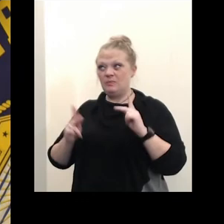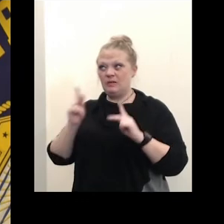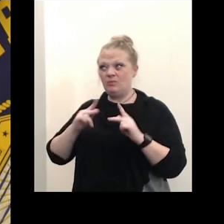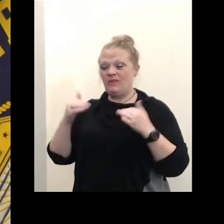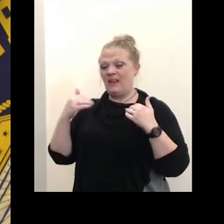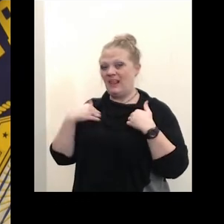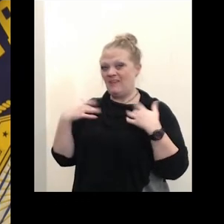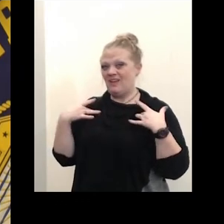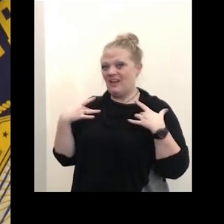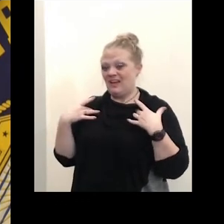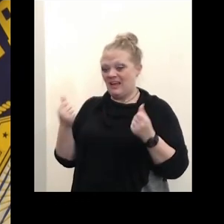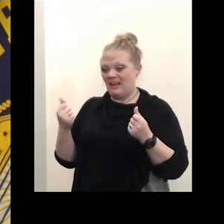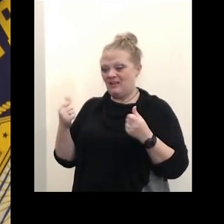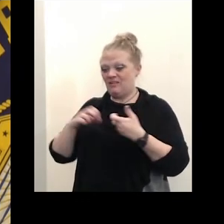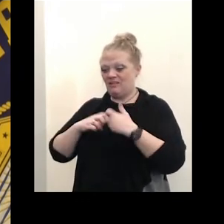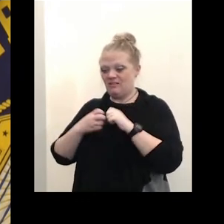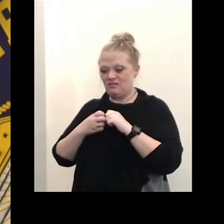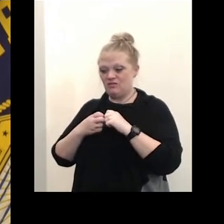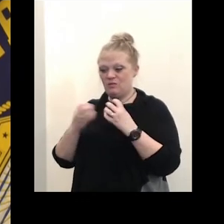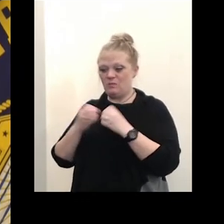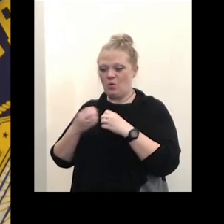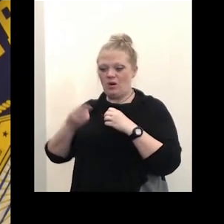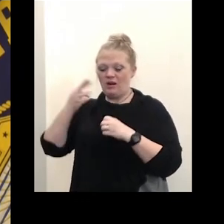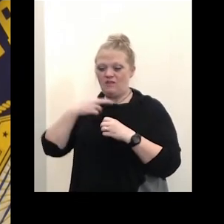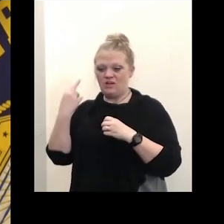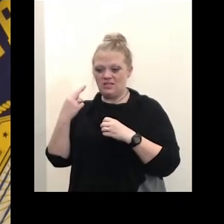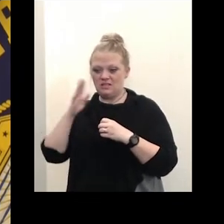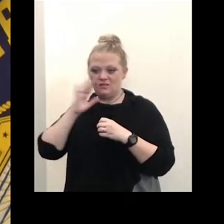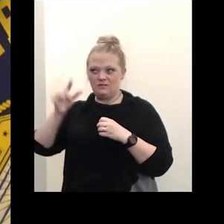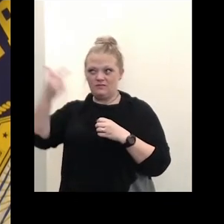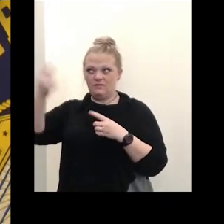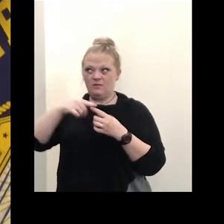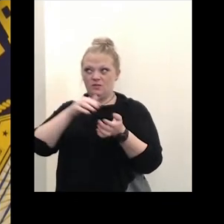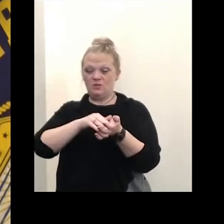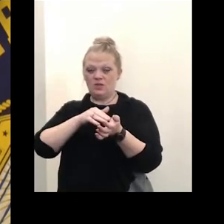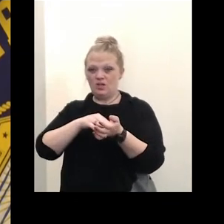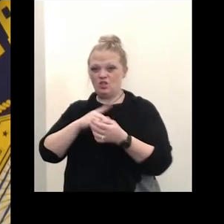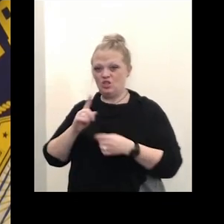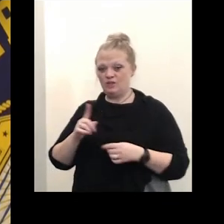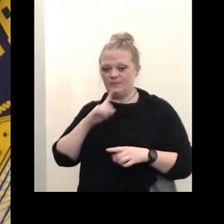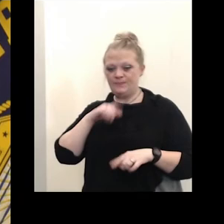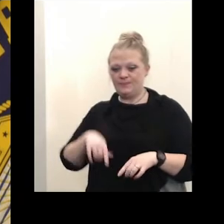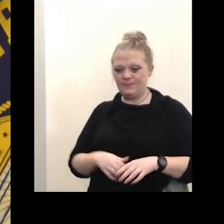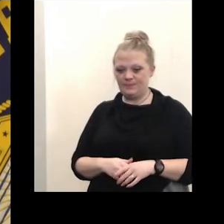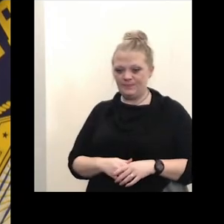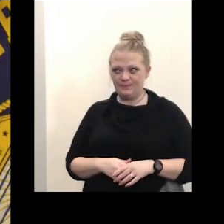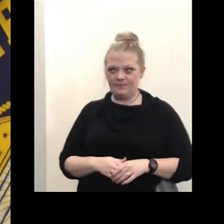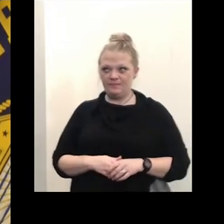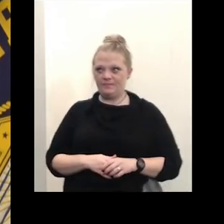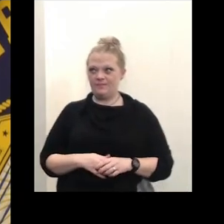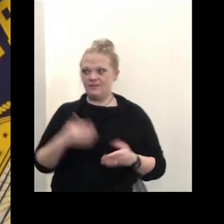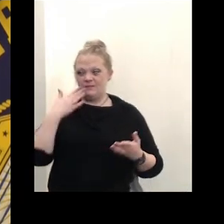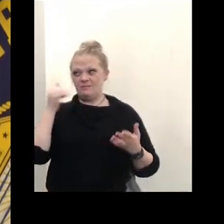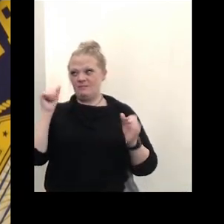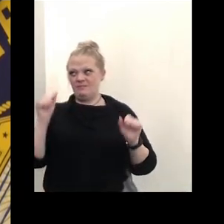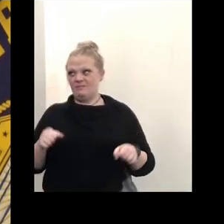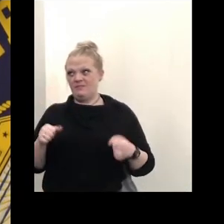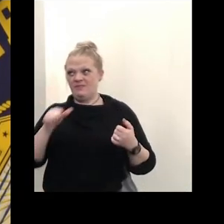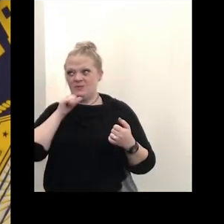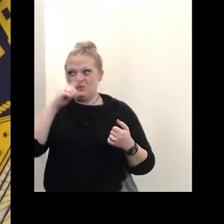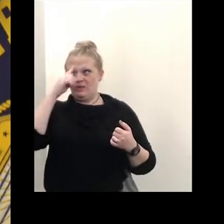conditions that put them at higher risk of covid i'm going to turn that over to dr burstein the answer as best as she can because i'm not certain we have all the data